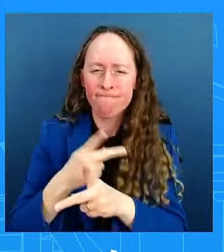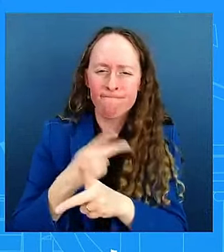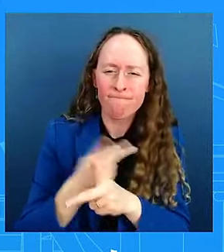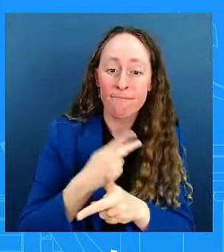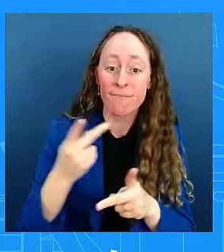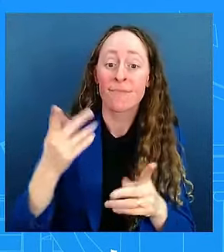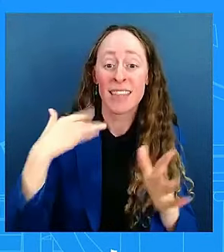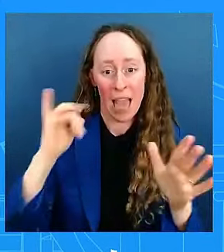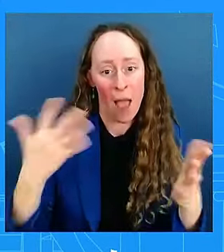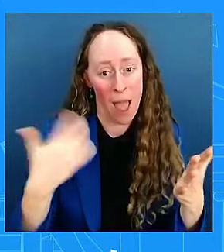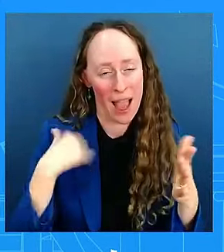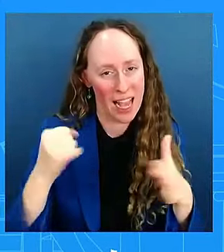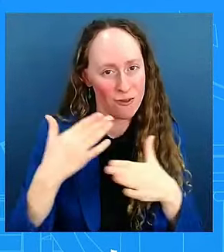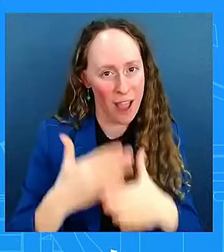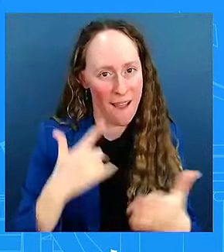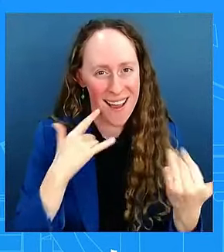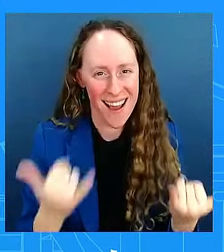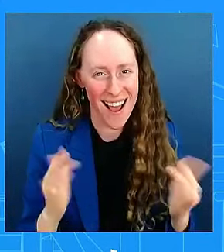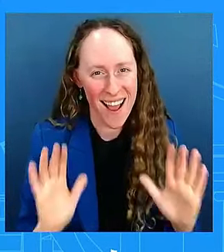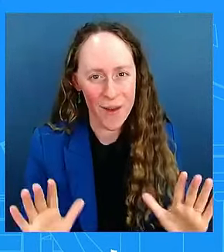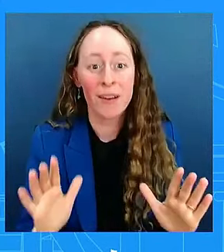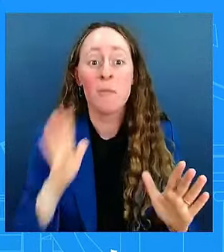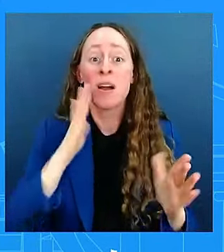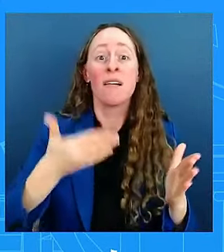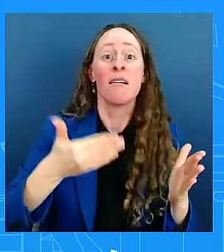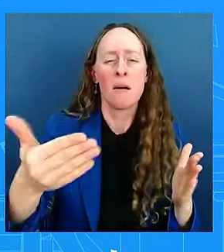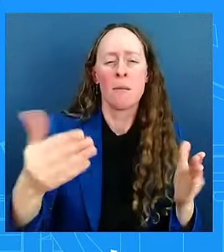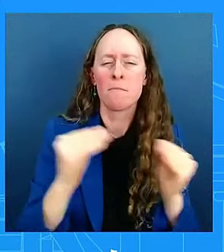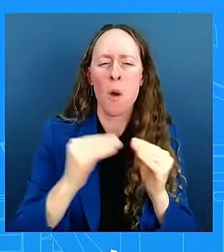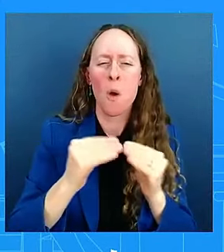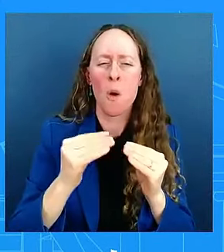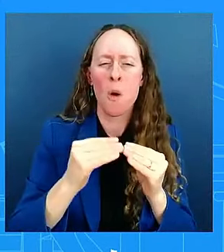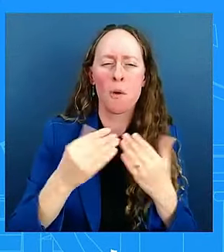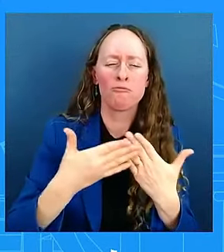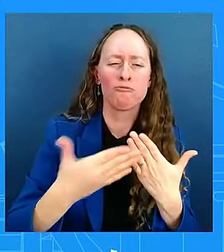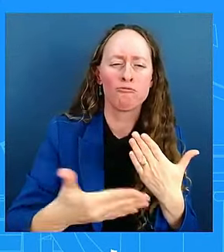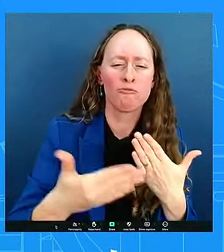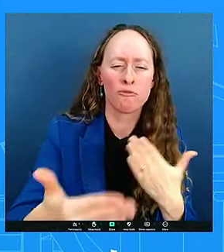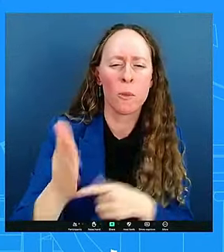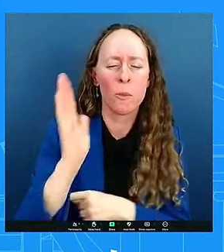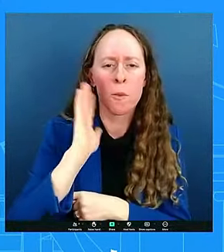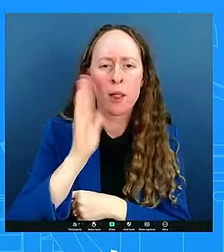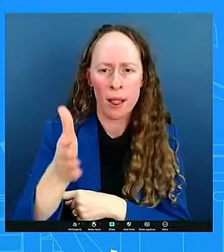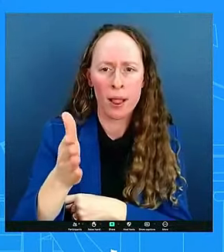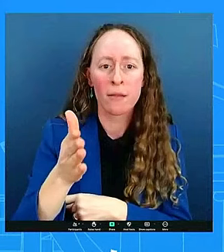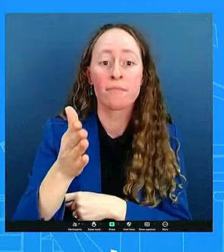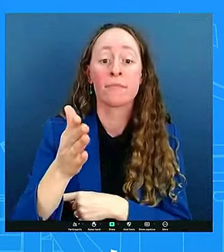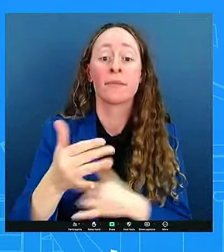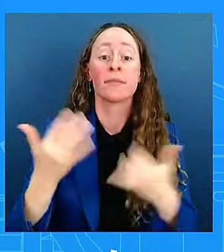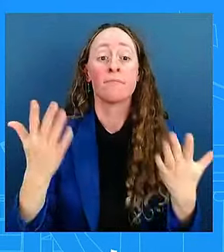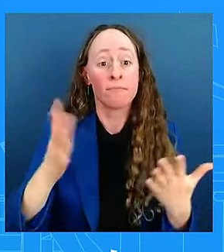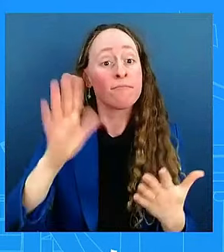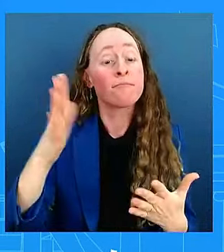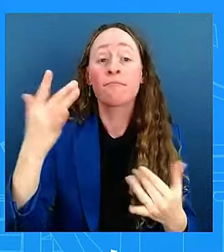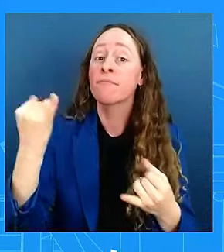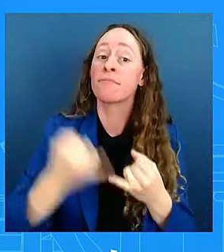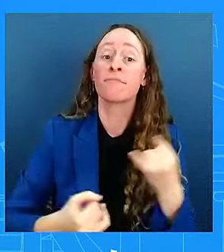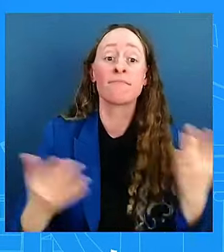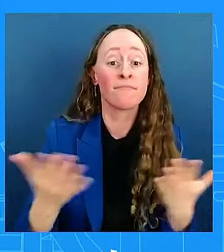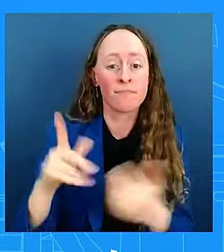in the upcoming days. And finally, finally, we have Lael Bernard,